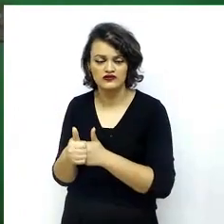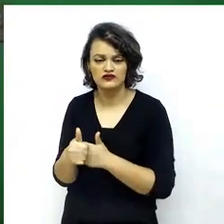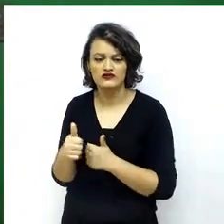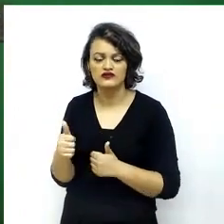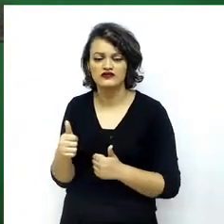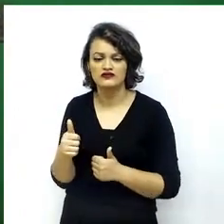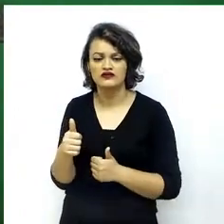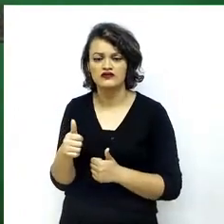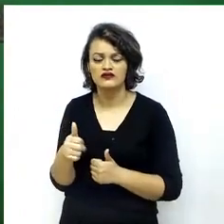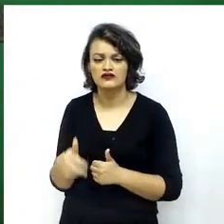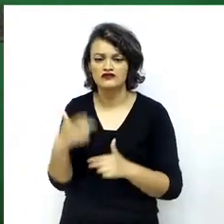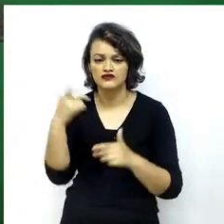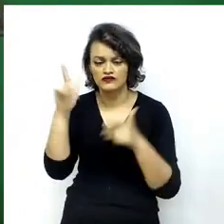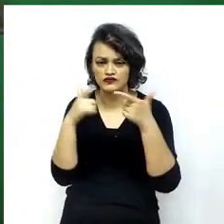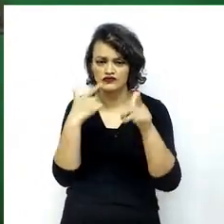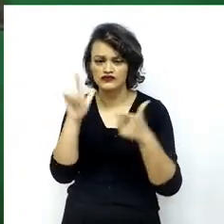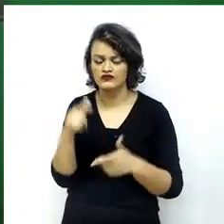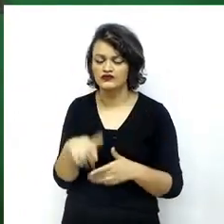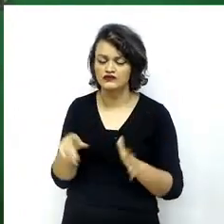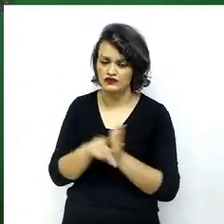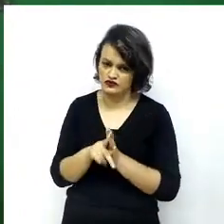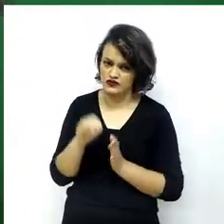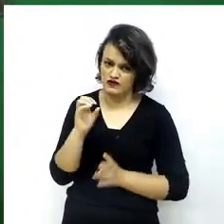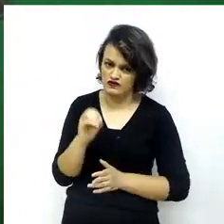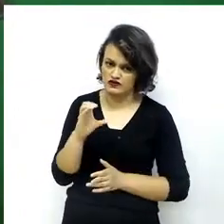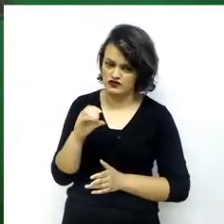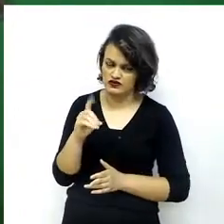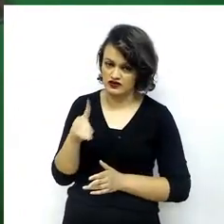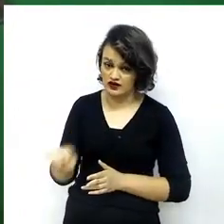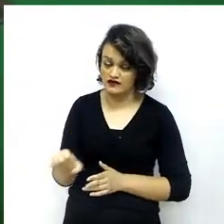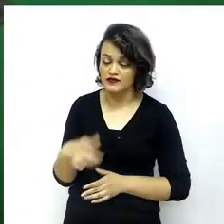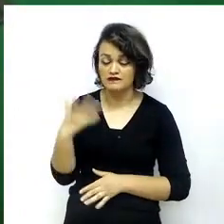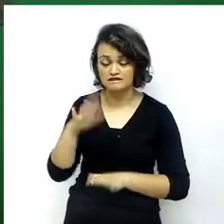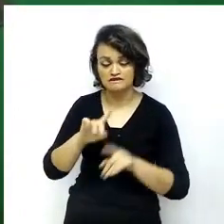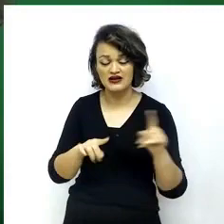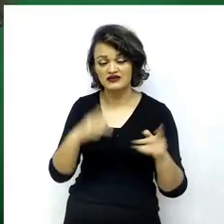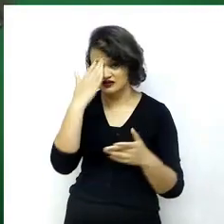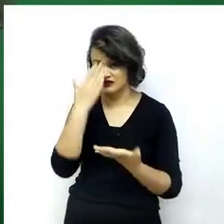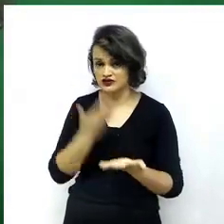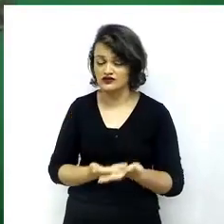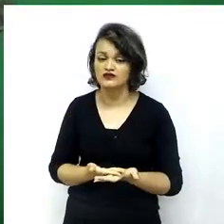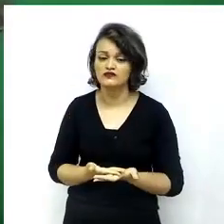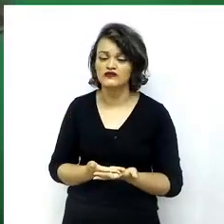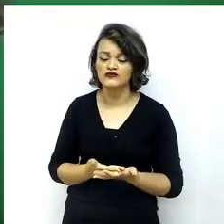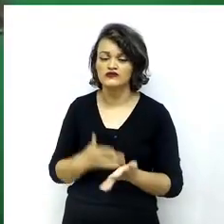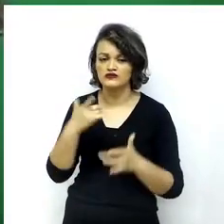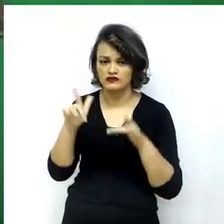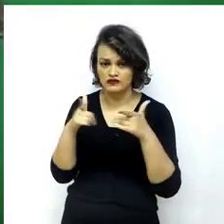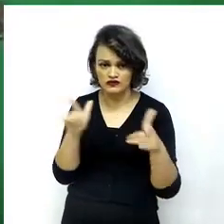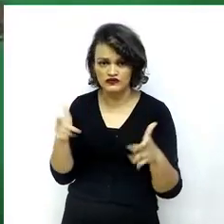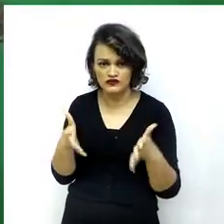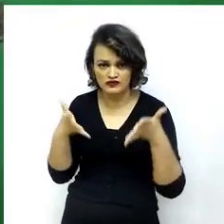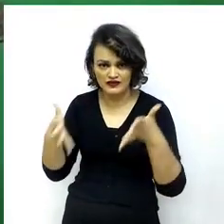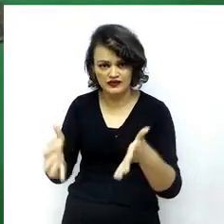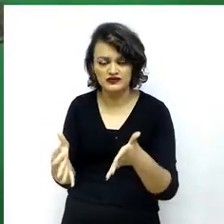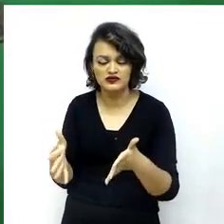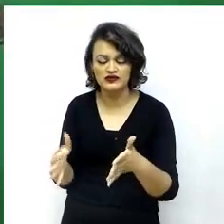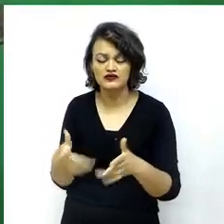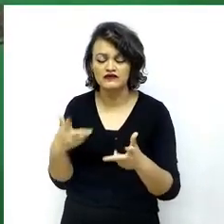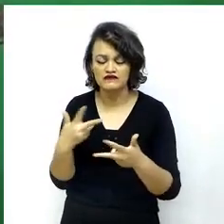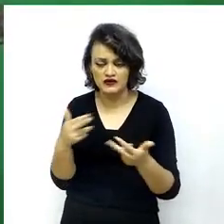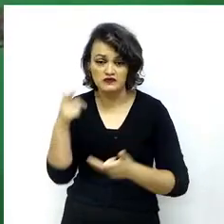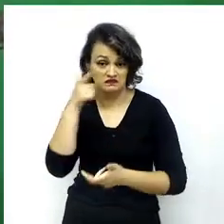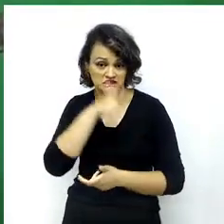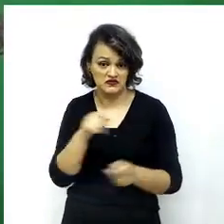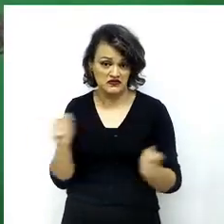a member of the OECD. But we believe that the OECD and its current members also have a lot to gain